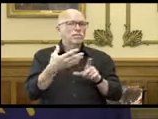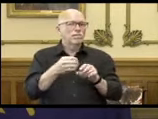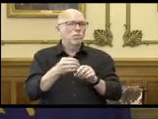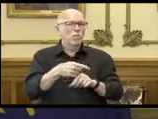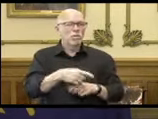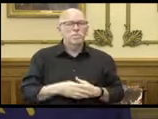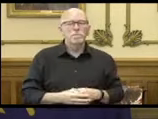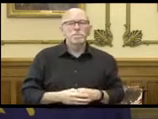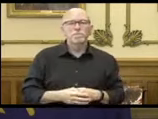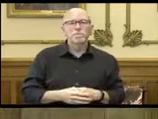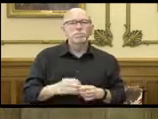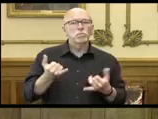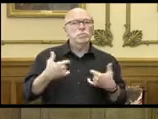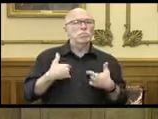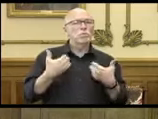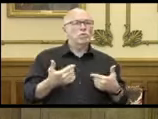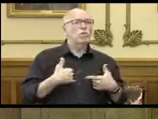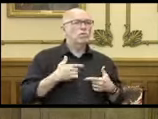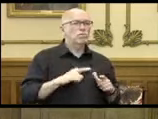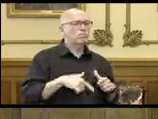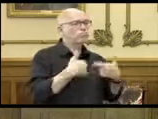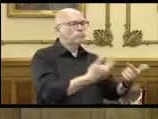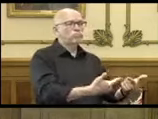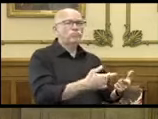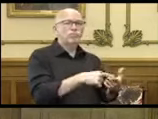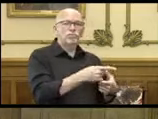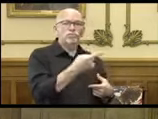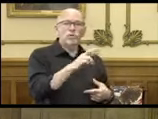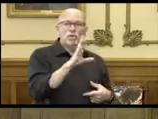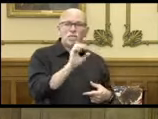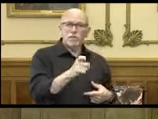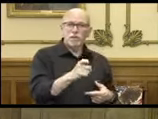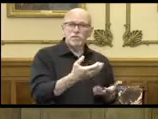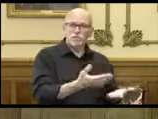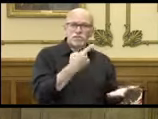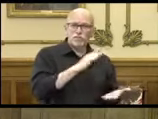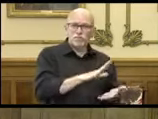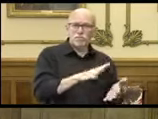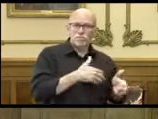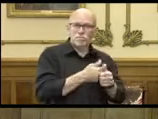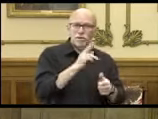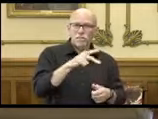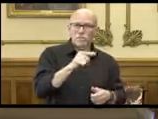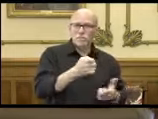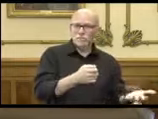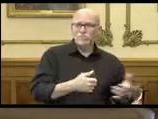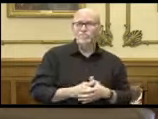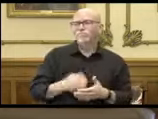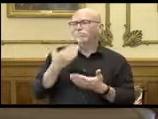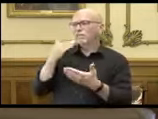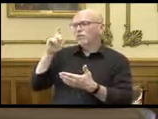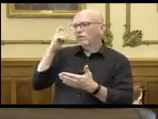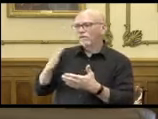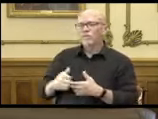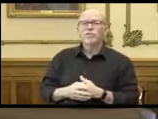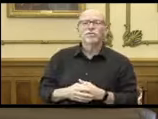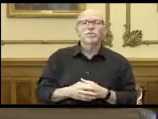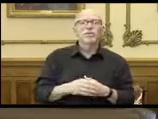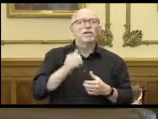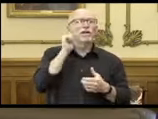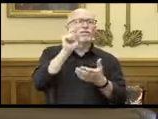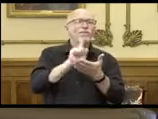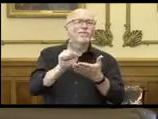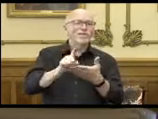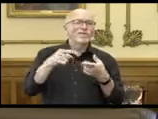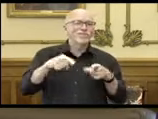front. So with that, I will turn it over to Dr. Box for your weekly updates. Thank you, Governor. Each week during